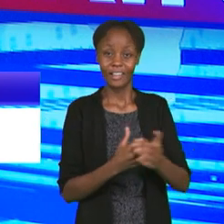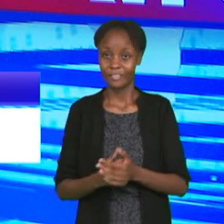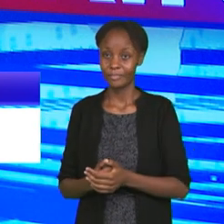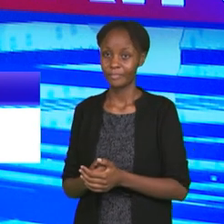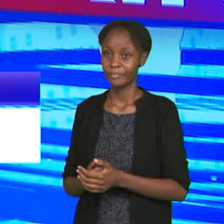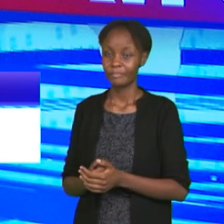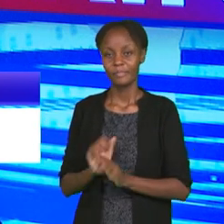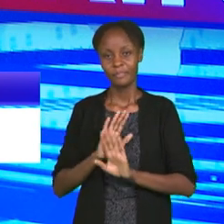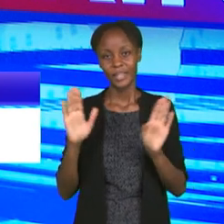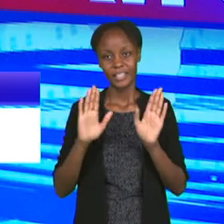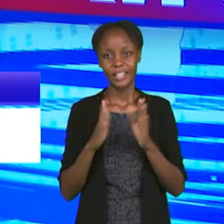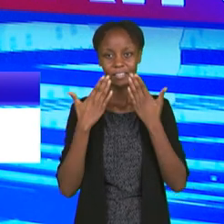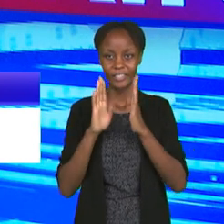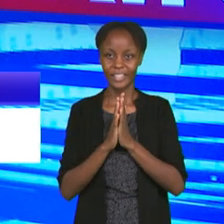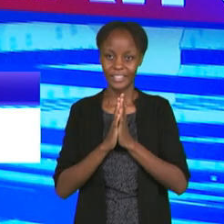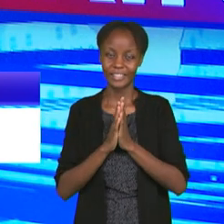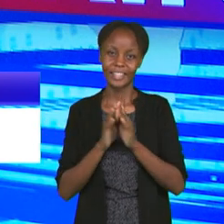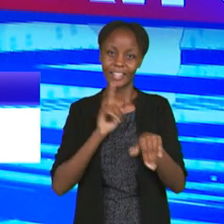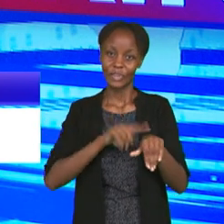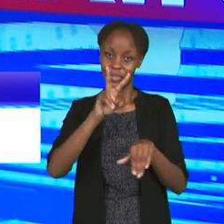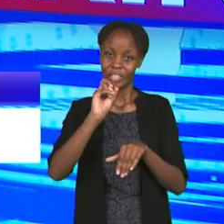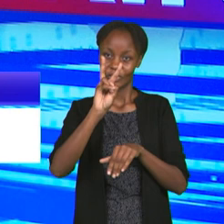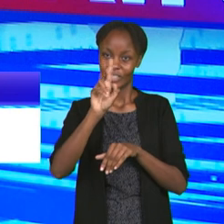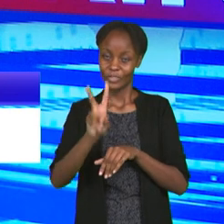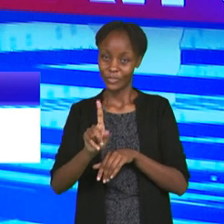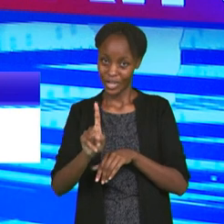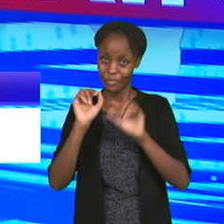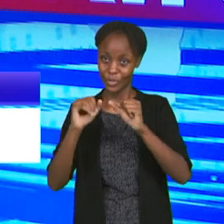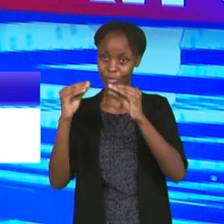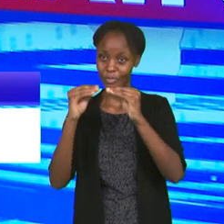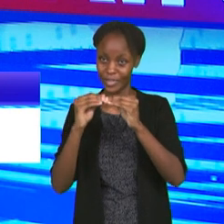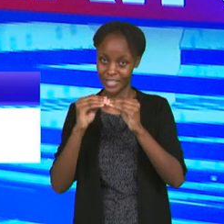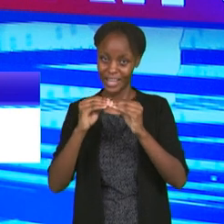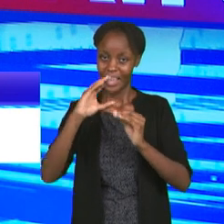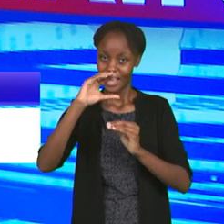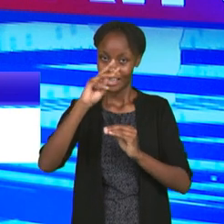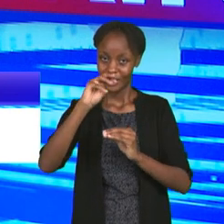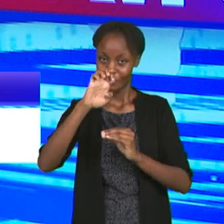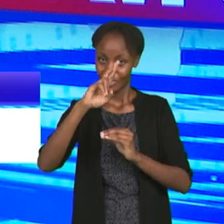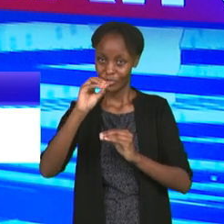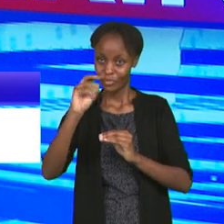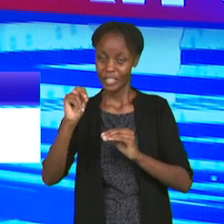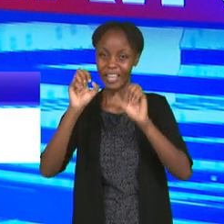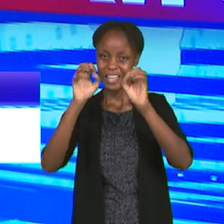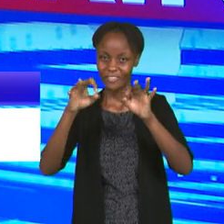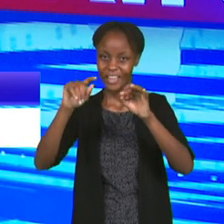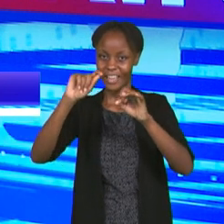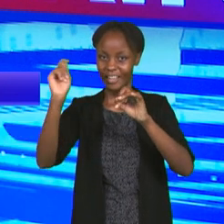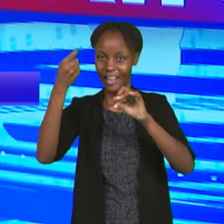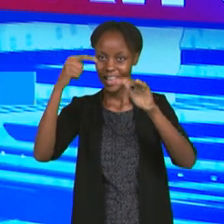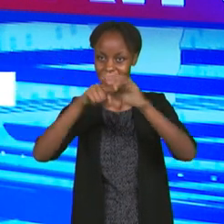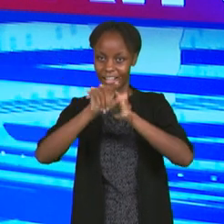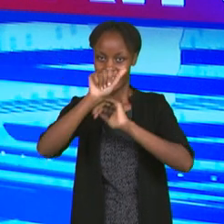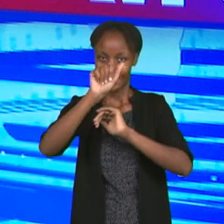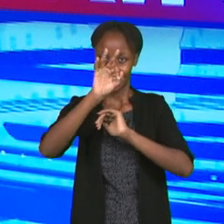Kitu, there we have it. He has promised me come 2021 we'll meet in Cameroon if and only if Kenya qualifies for the African